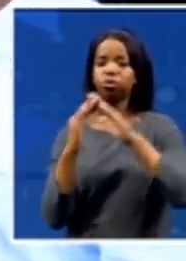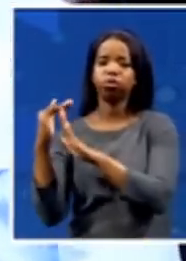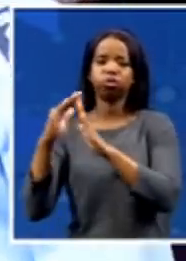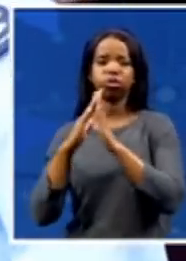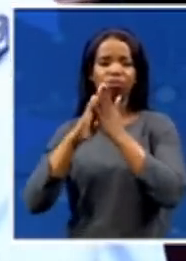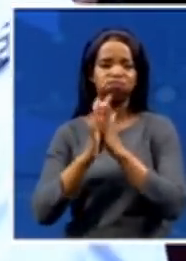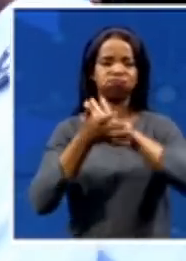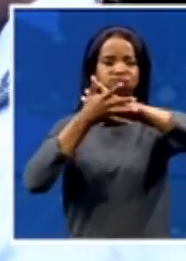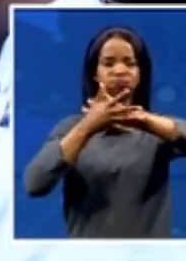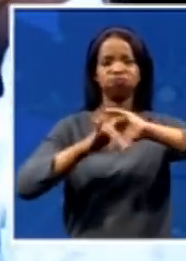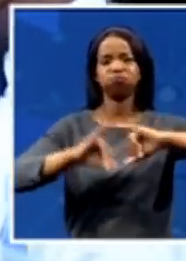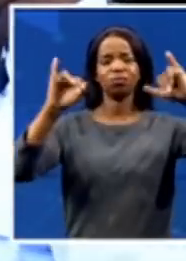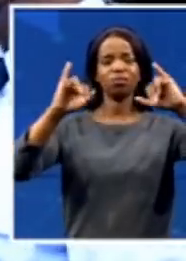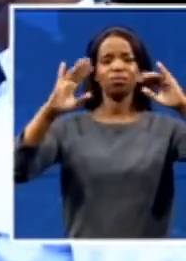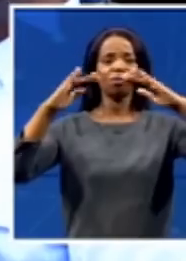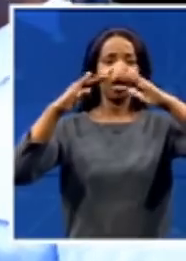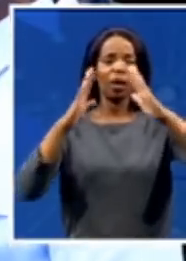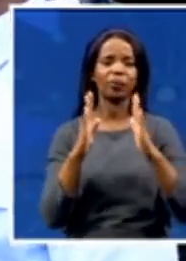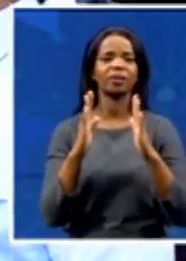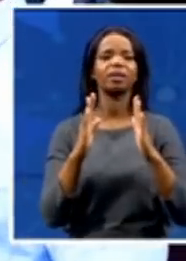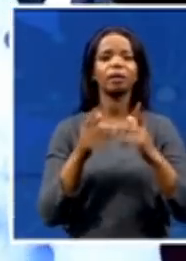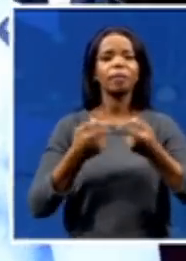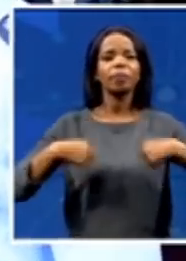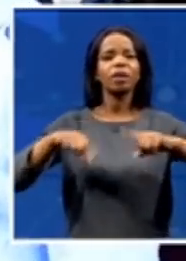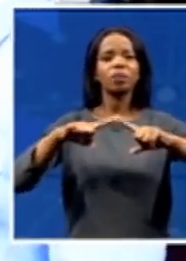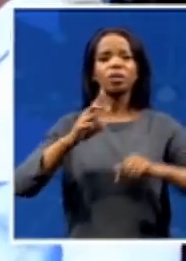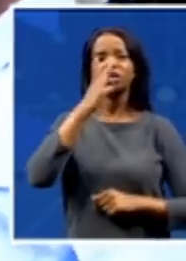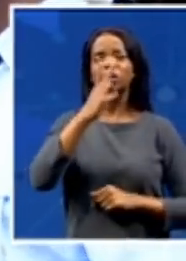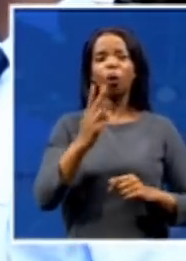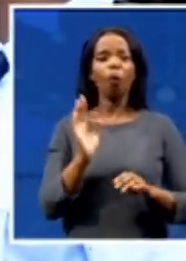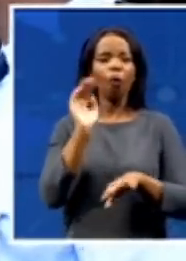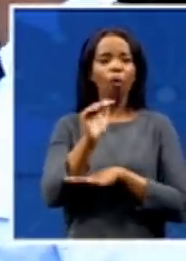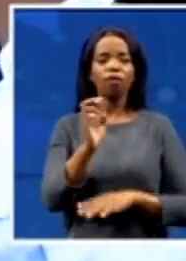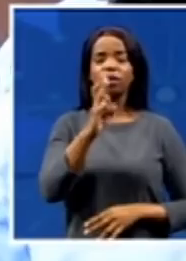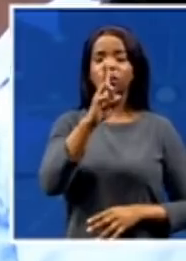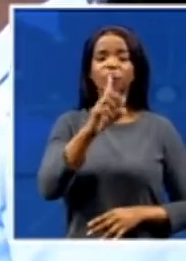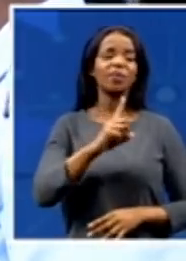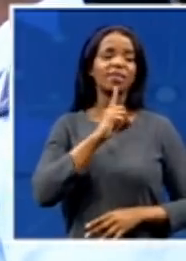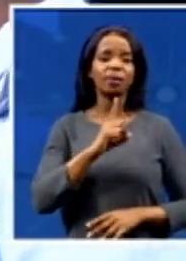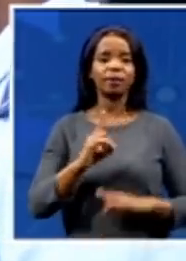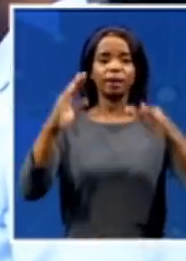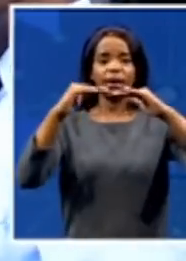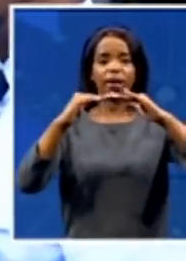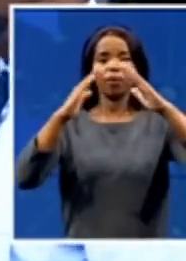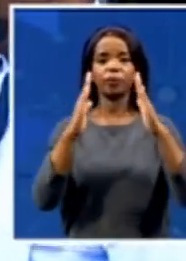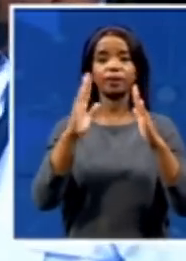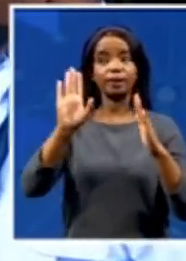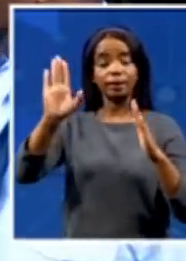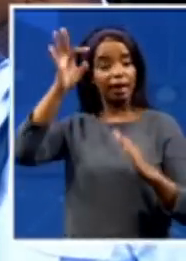about more than 2,000 houses which were built by the state to support the socio